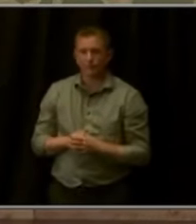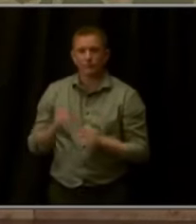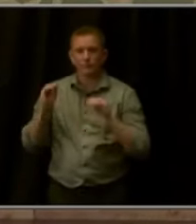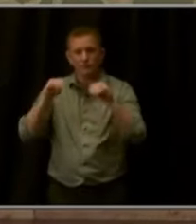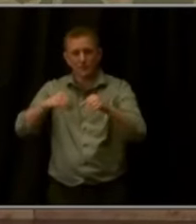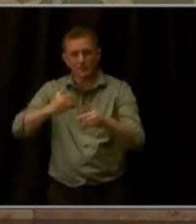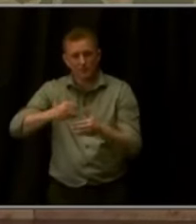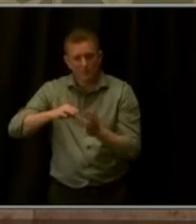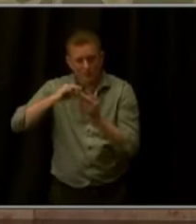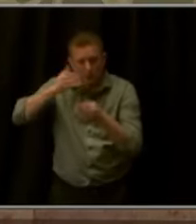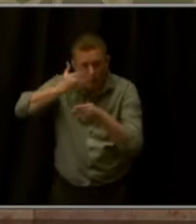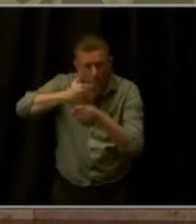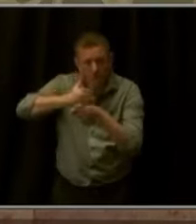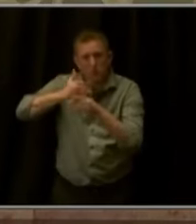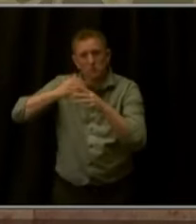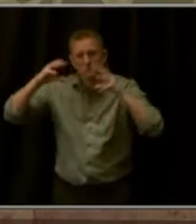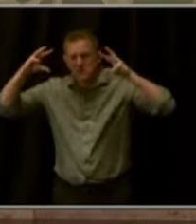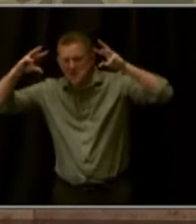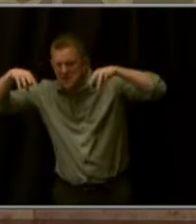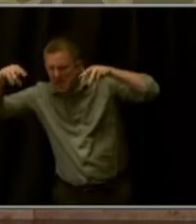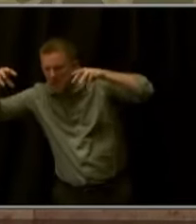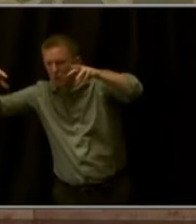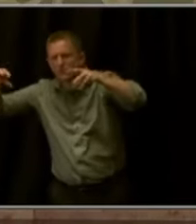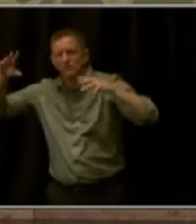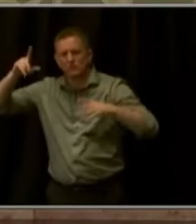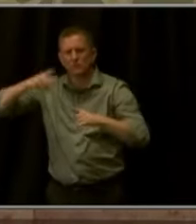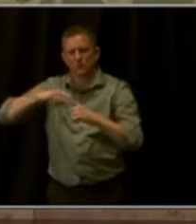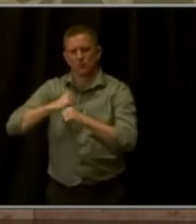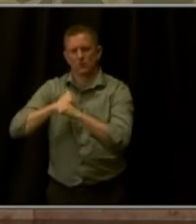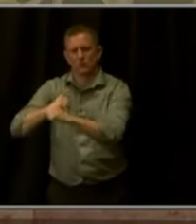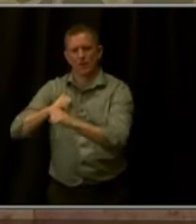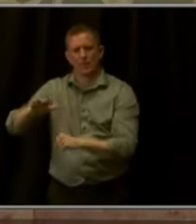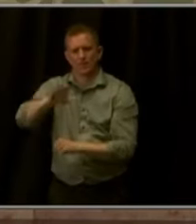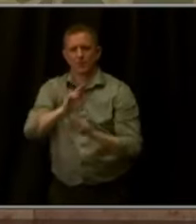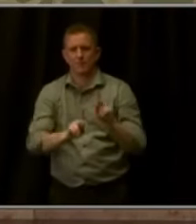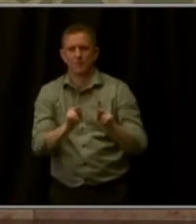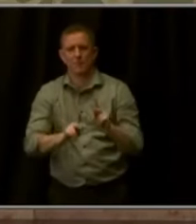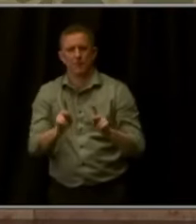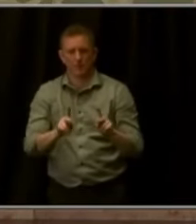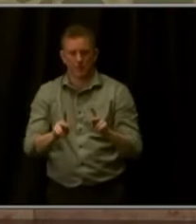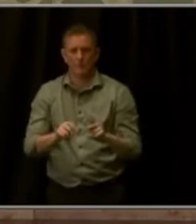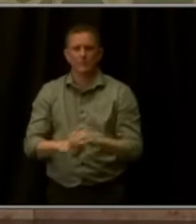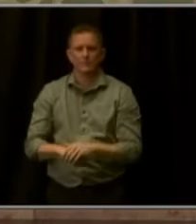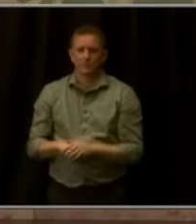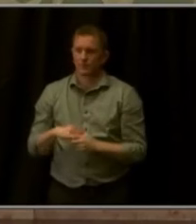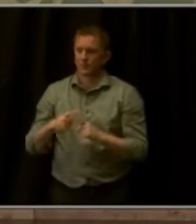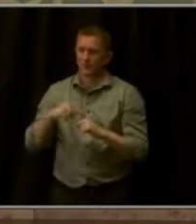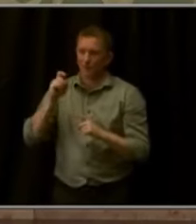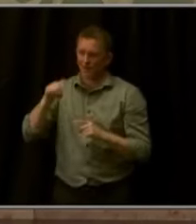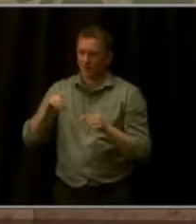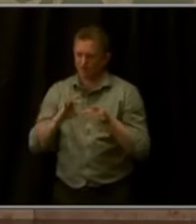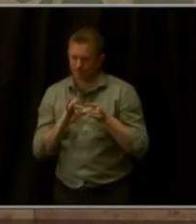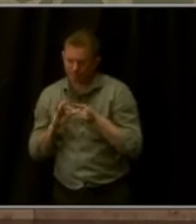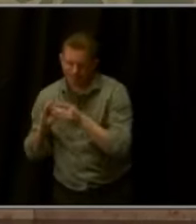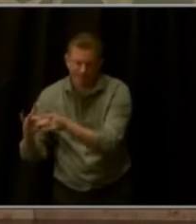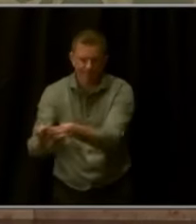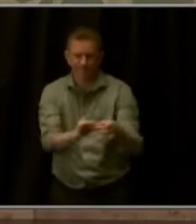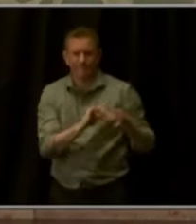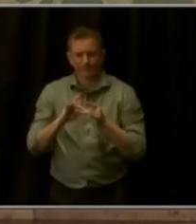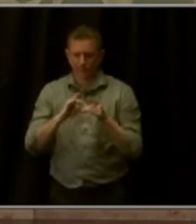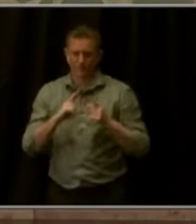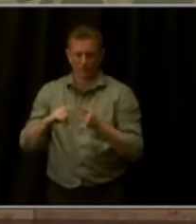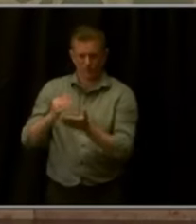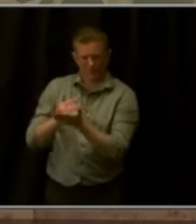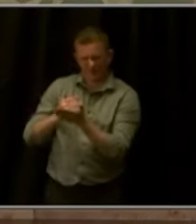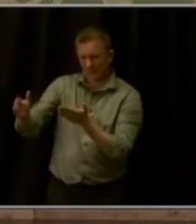able to take to protect their congregants thanks to the state. It's also about coordinating our efforts to root out hate altogether. In keeping